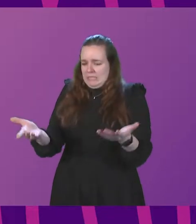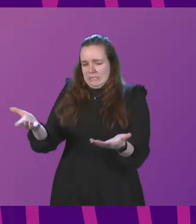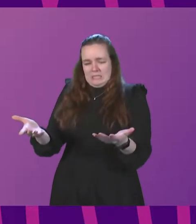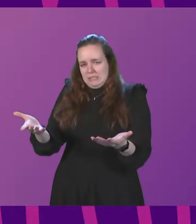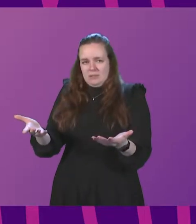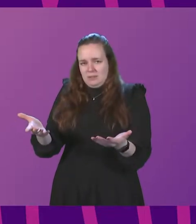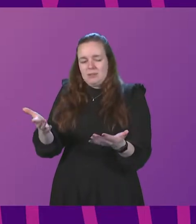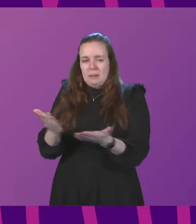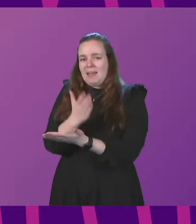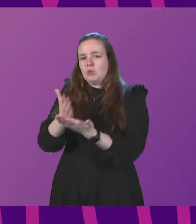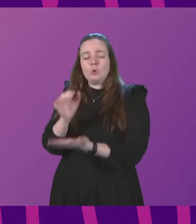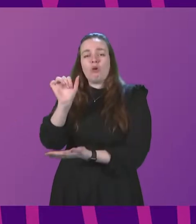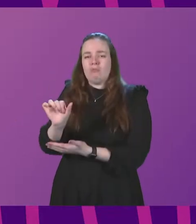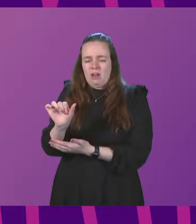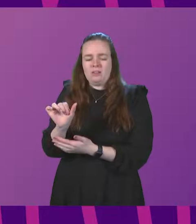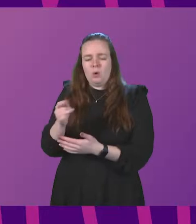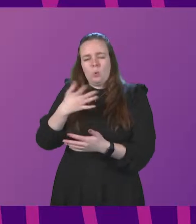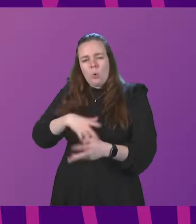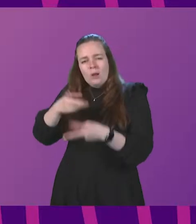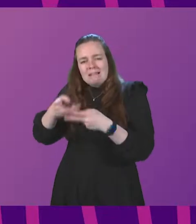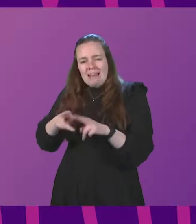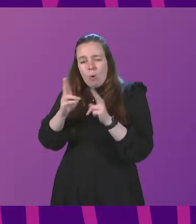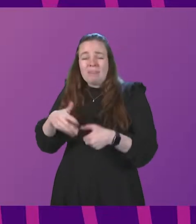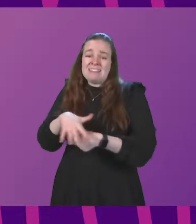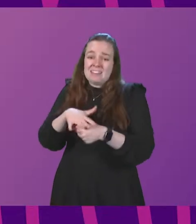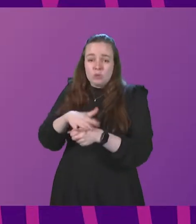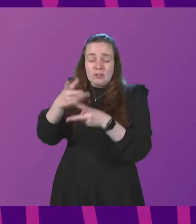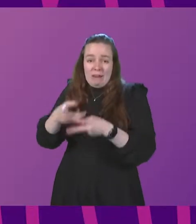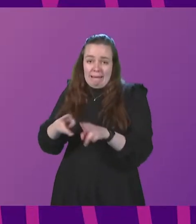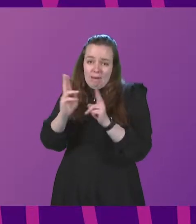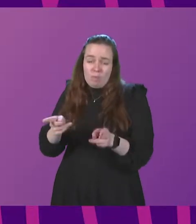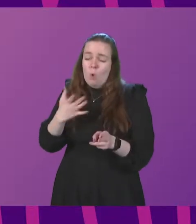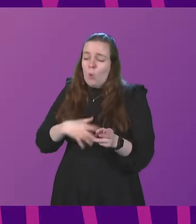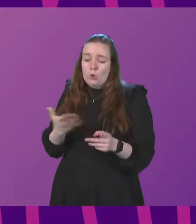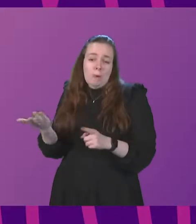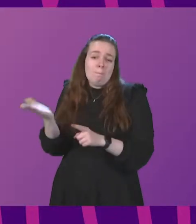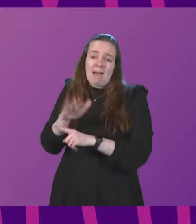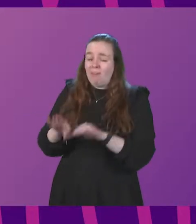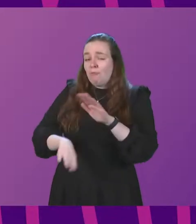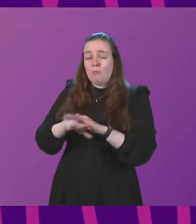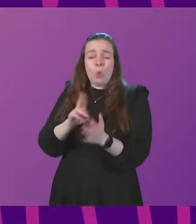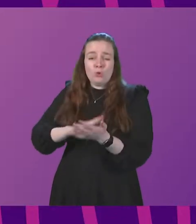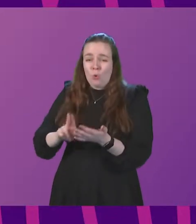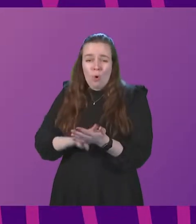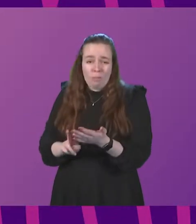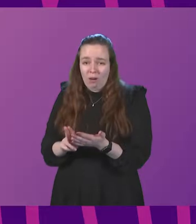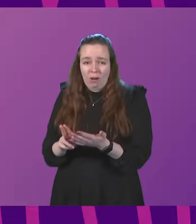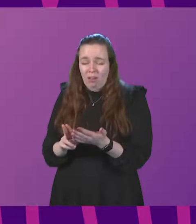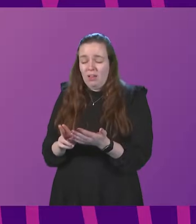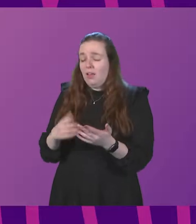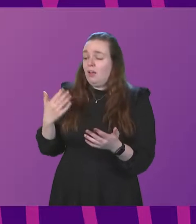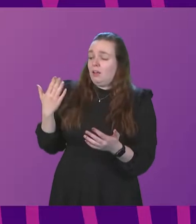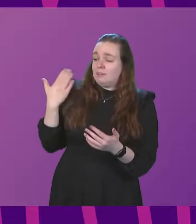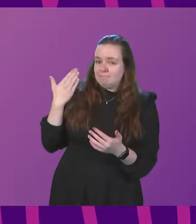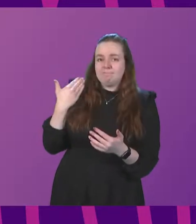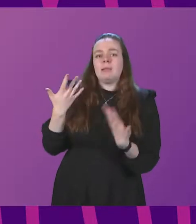to get that right. We want to get the situation in care homes back to complete normality as much as possible. In recent weeks, of